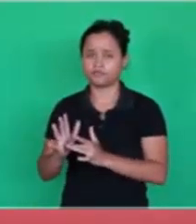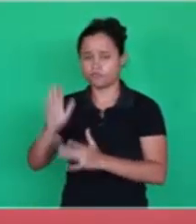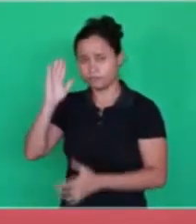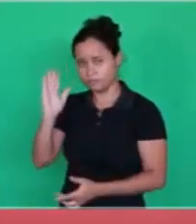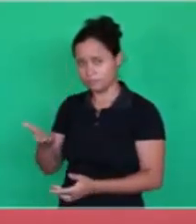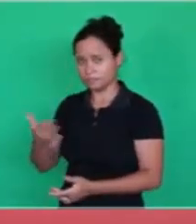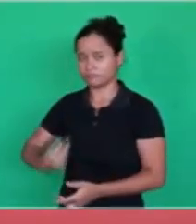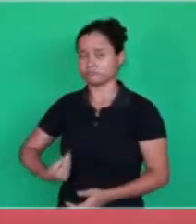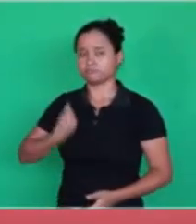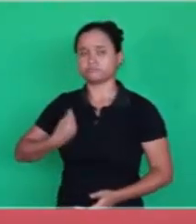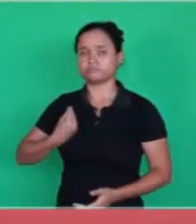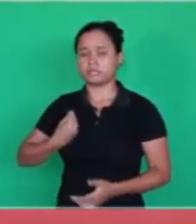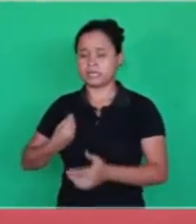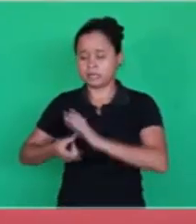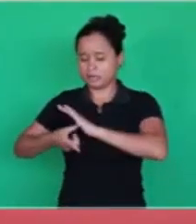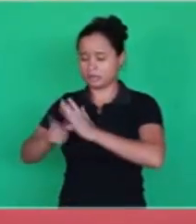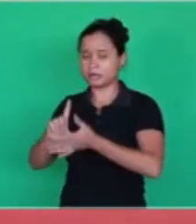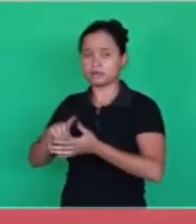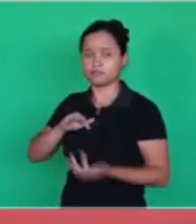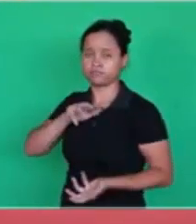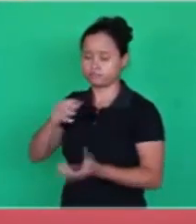before the world was created.